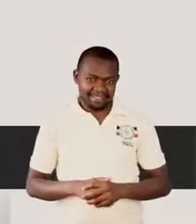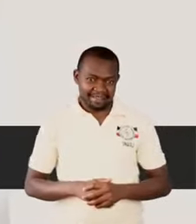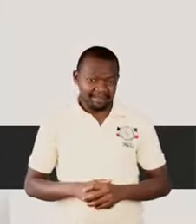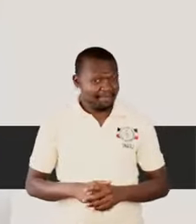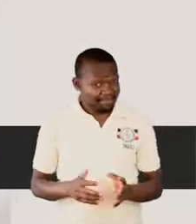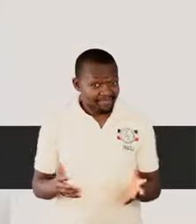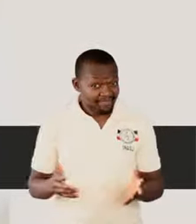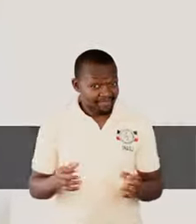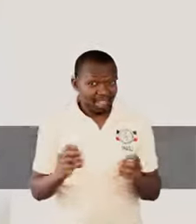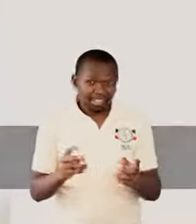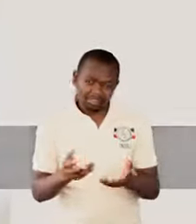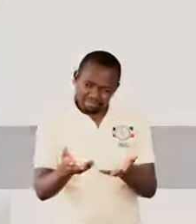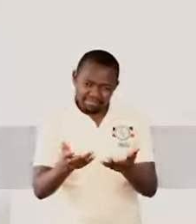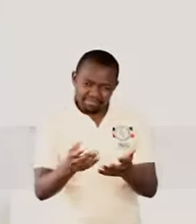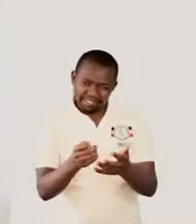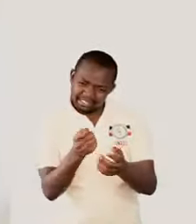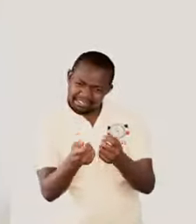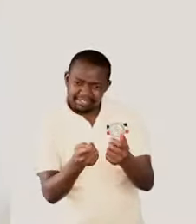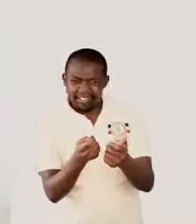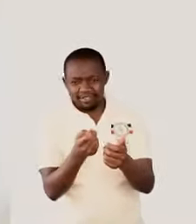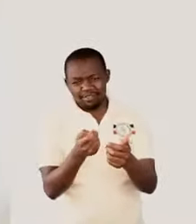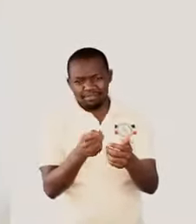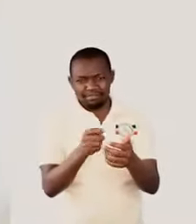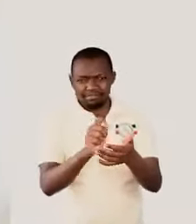Okay, list down a few of them.